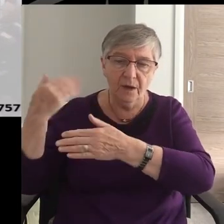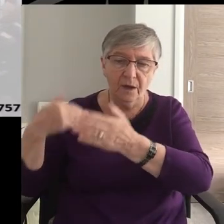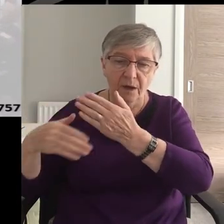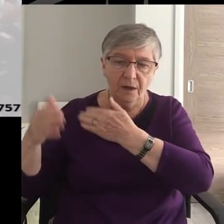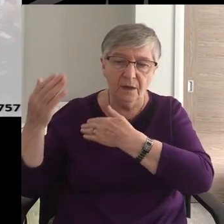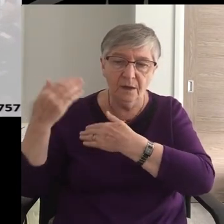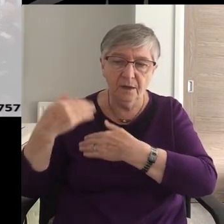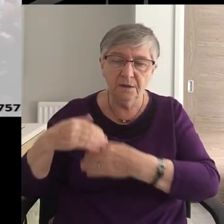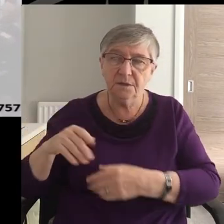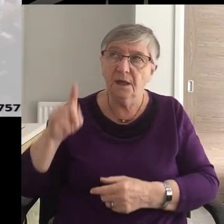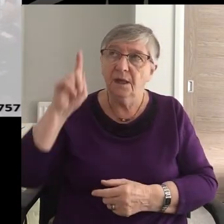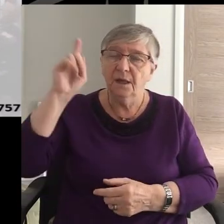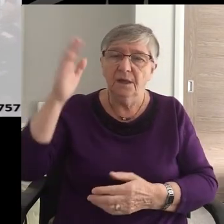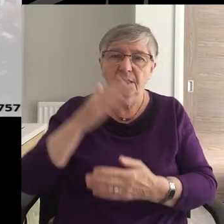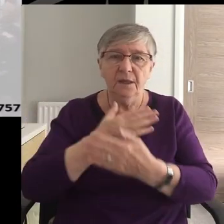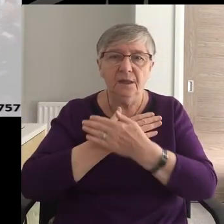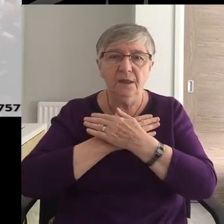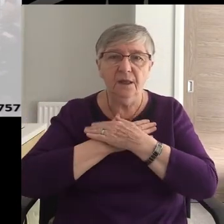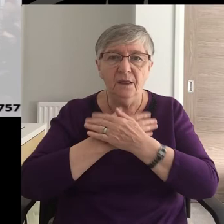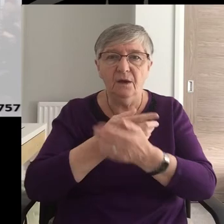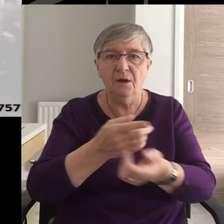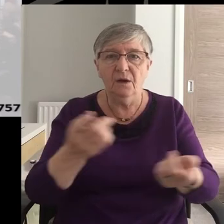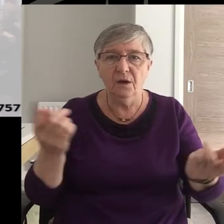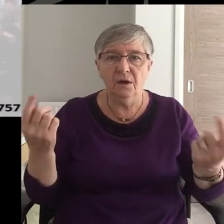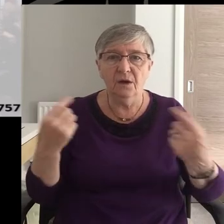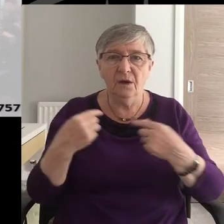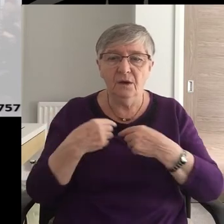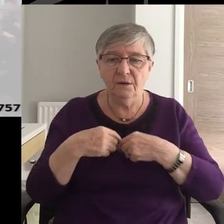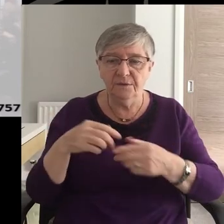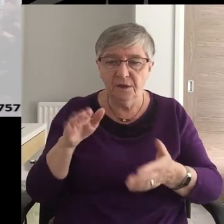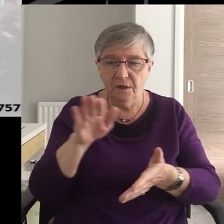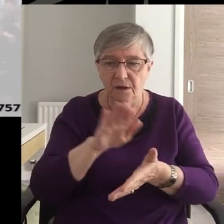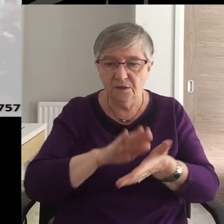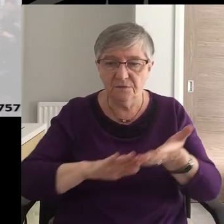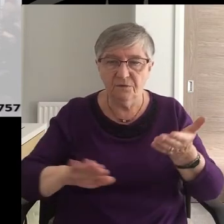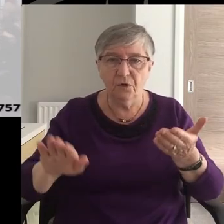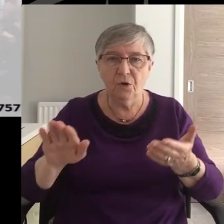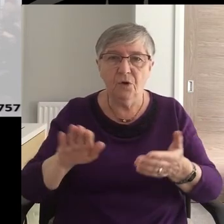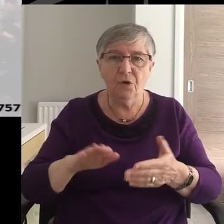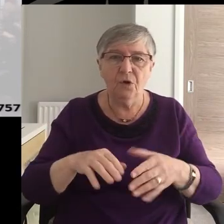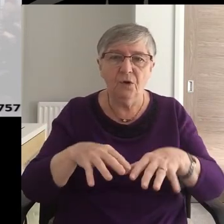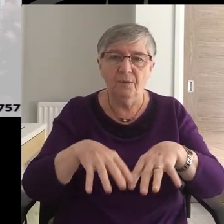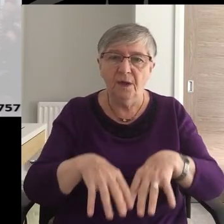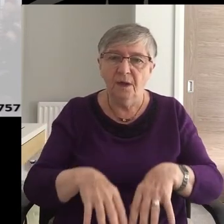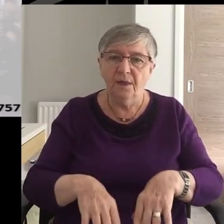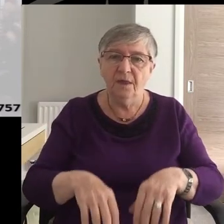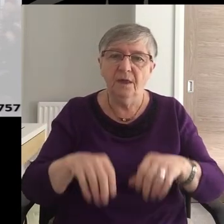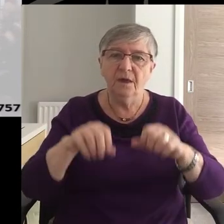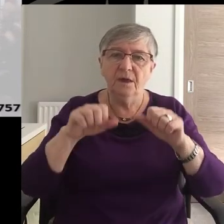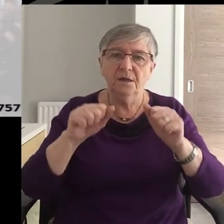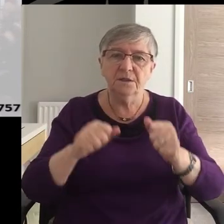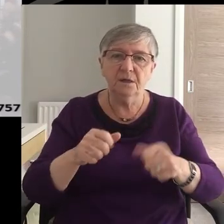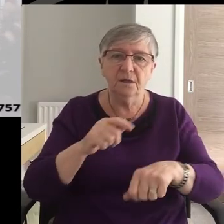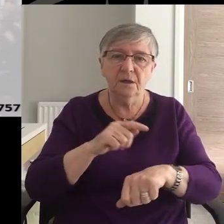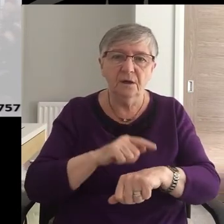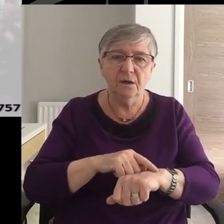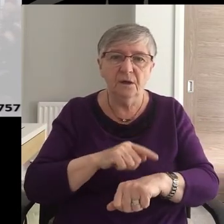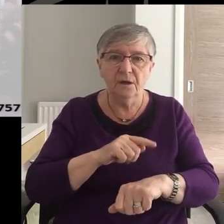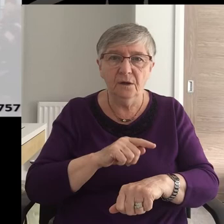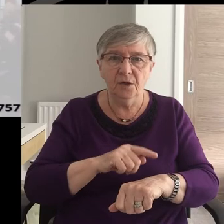land He loved us from the